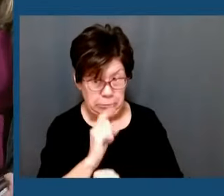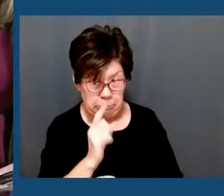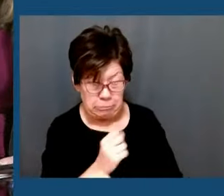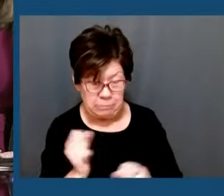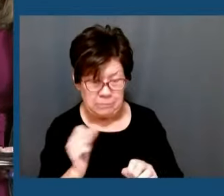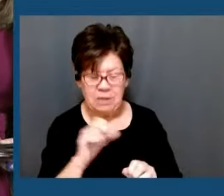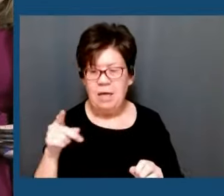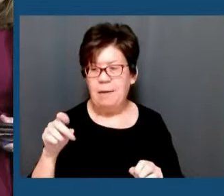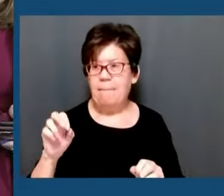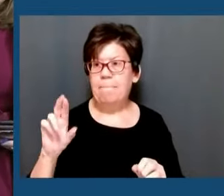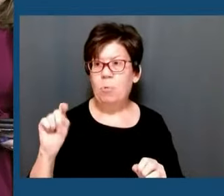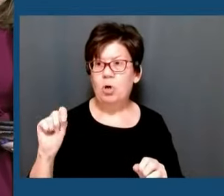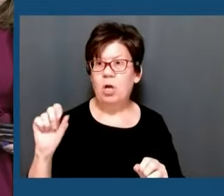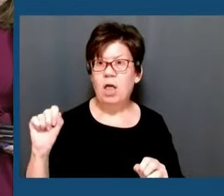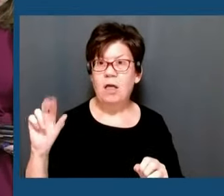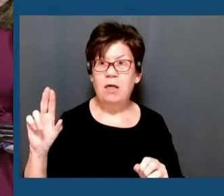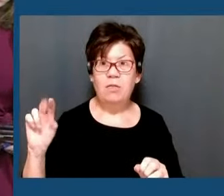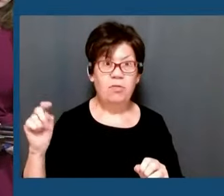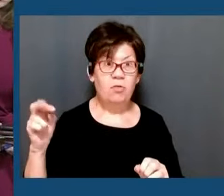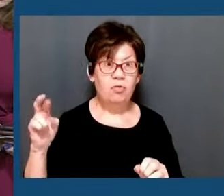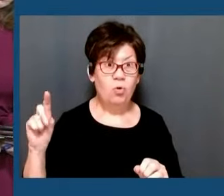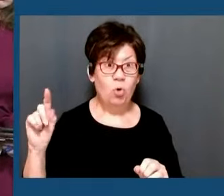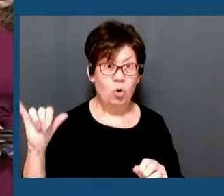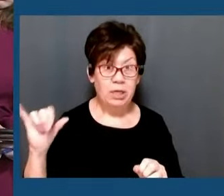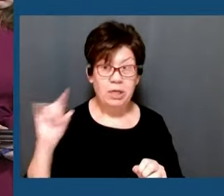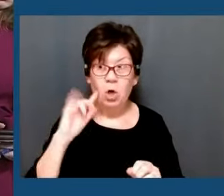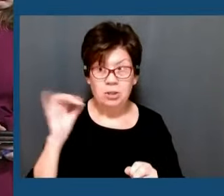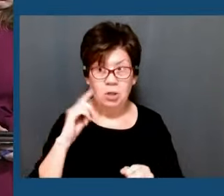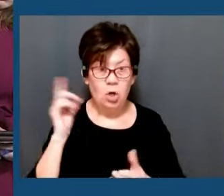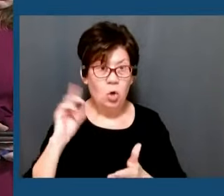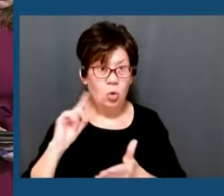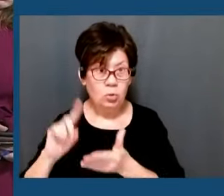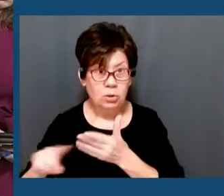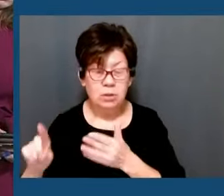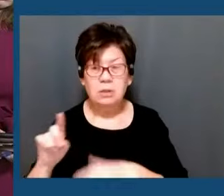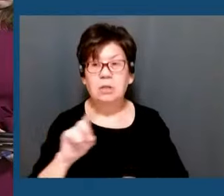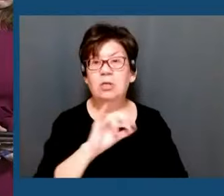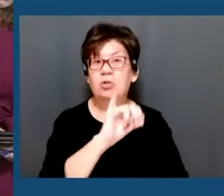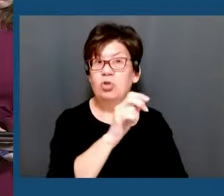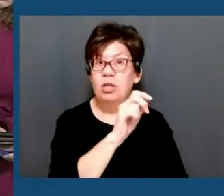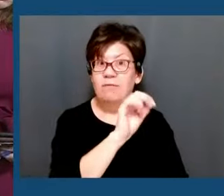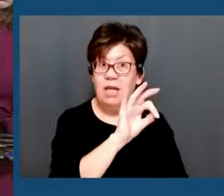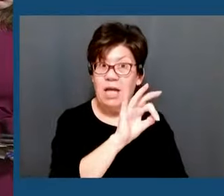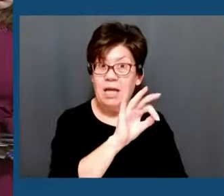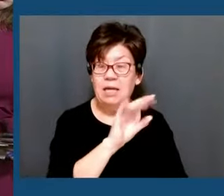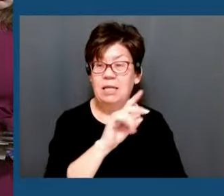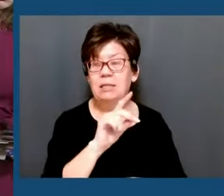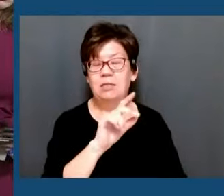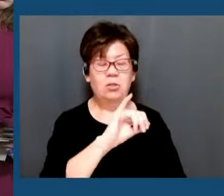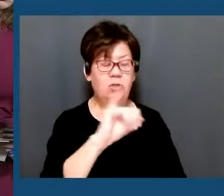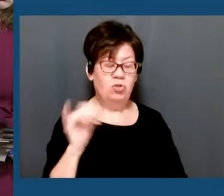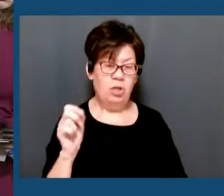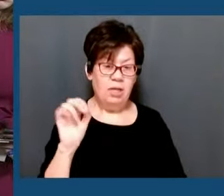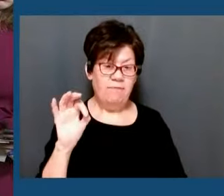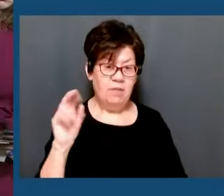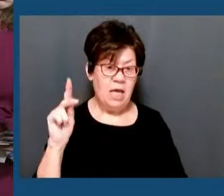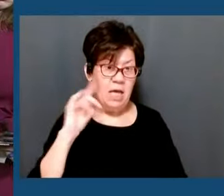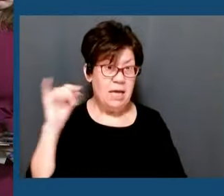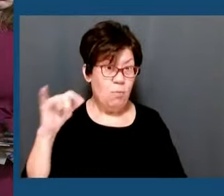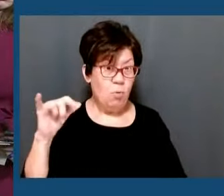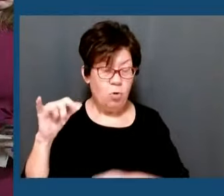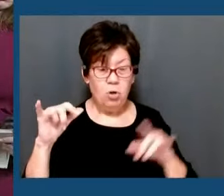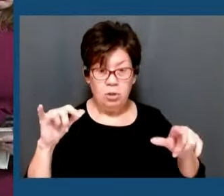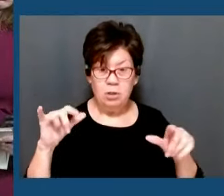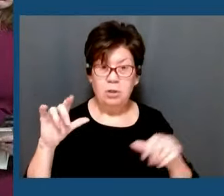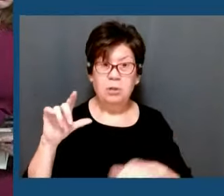announce that right now JFK and Newark airports are on full ground stops to assess any potential for after